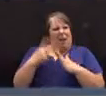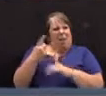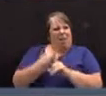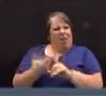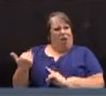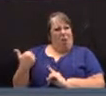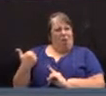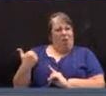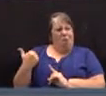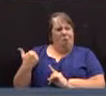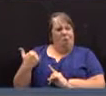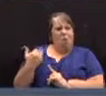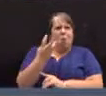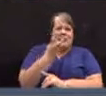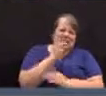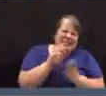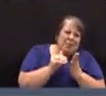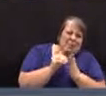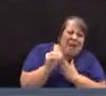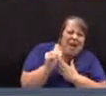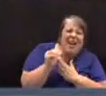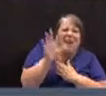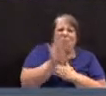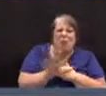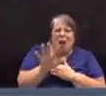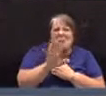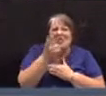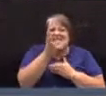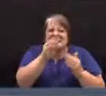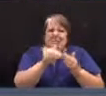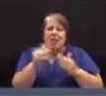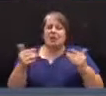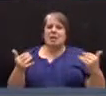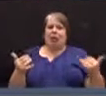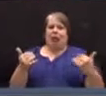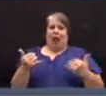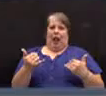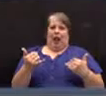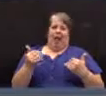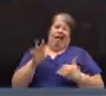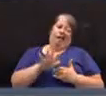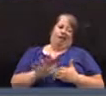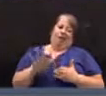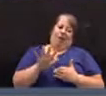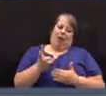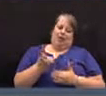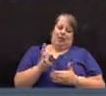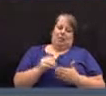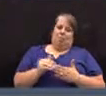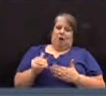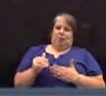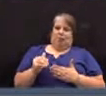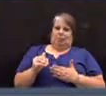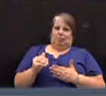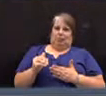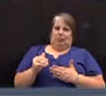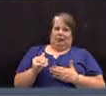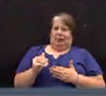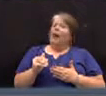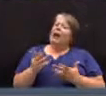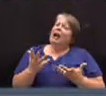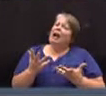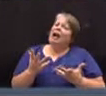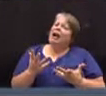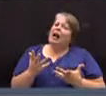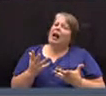ago. It was $16 million, approximately $16 million. Now it's around $16 million. And there